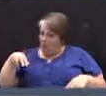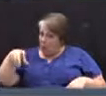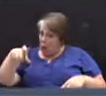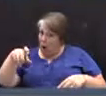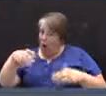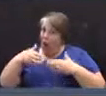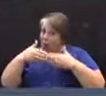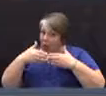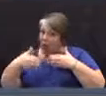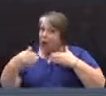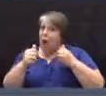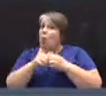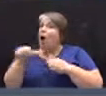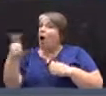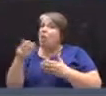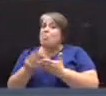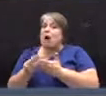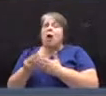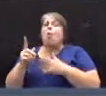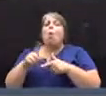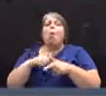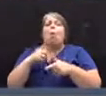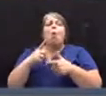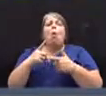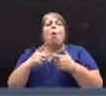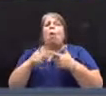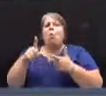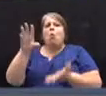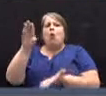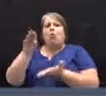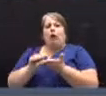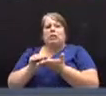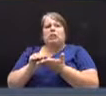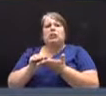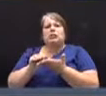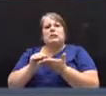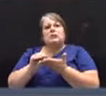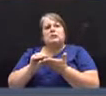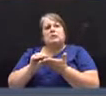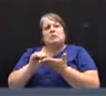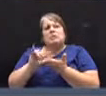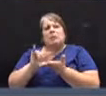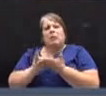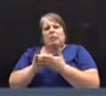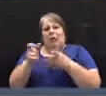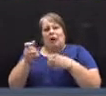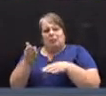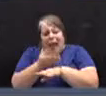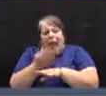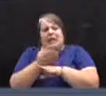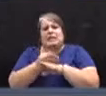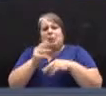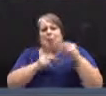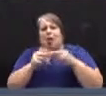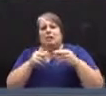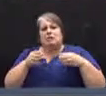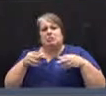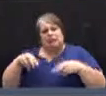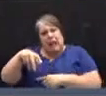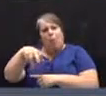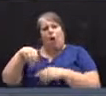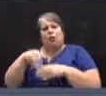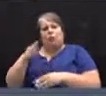that are going to go ahead with other funds, or in fact is that a reduction in the either maintenance or building of sidewalks in Brattleboro?